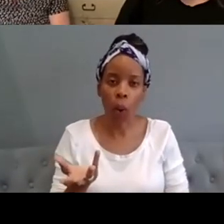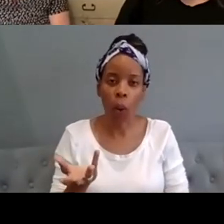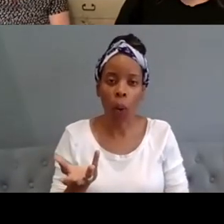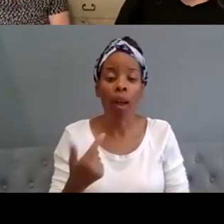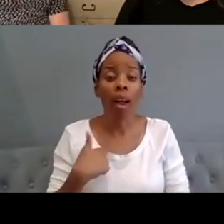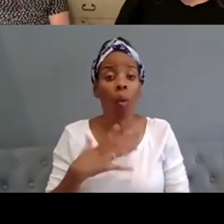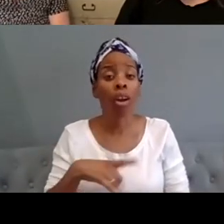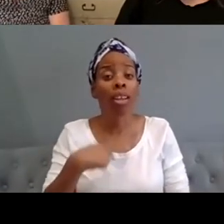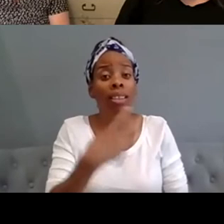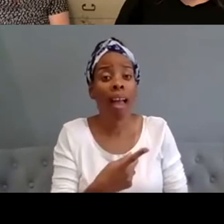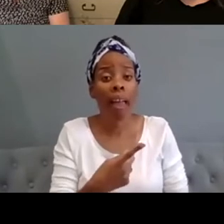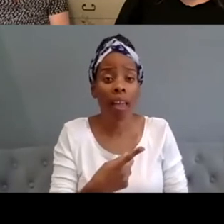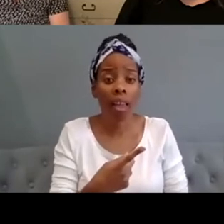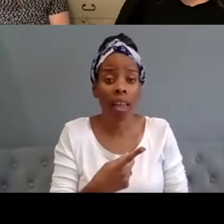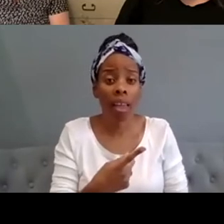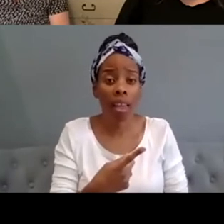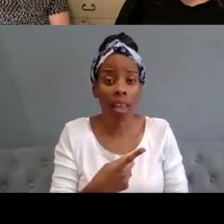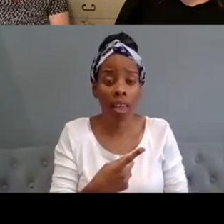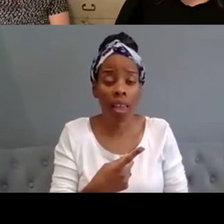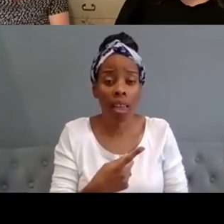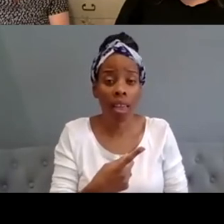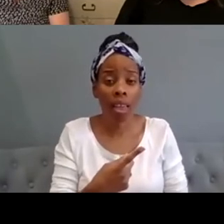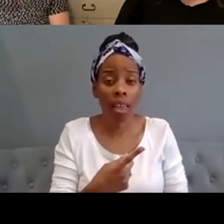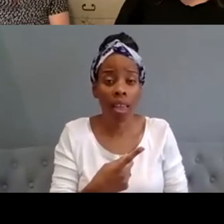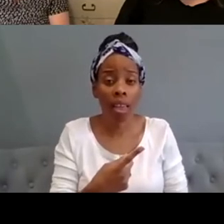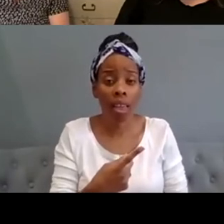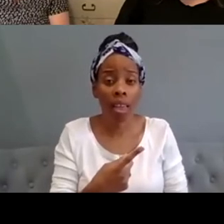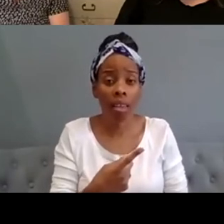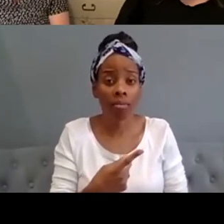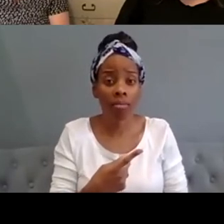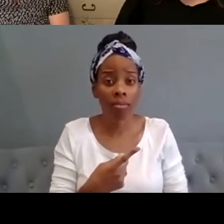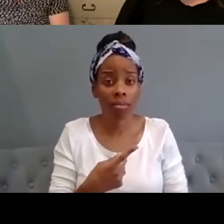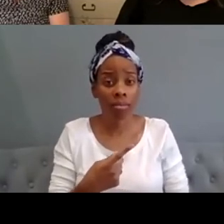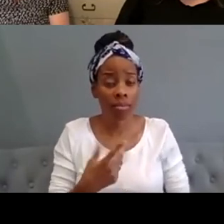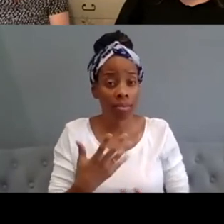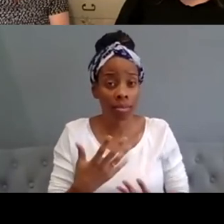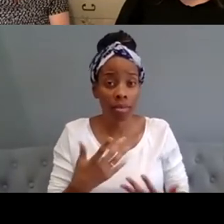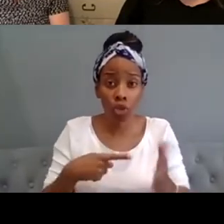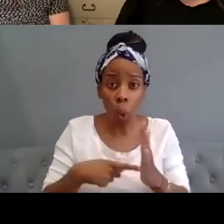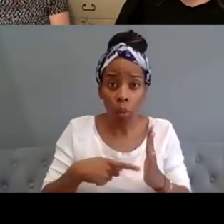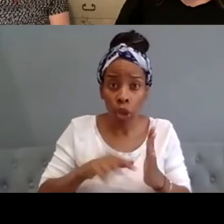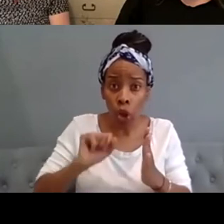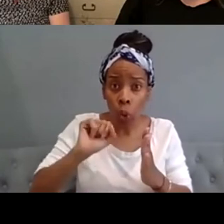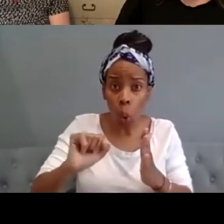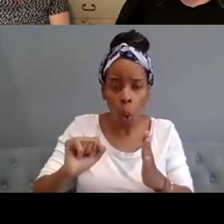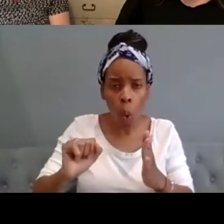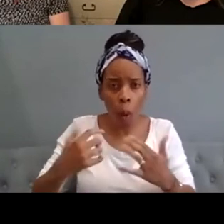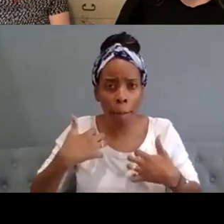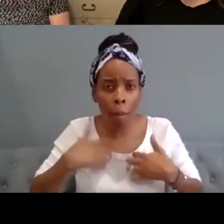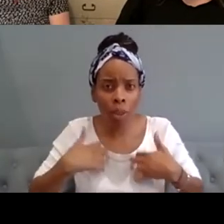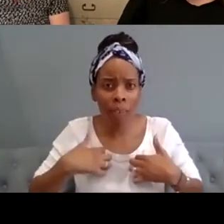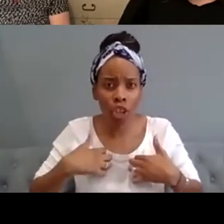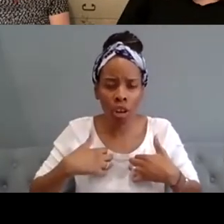love uh your motivation behind the way you make work um thompson and the sort of purity of that and